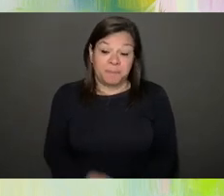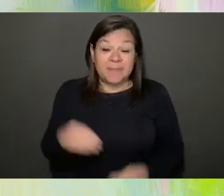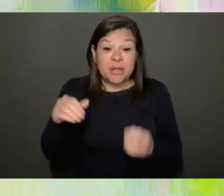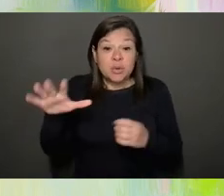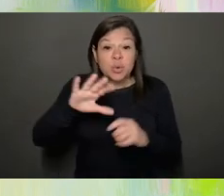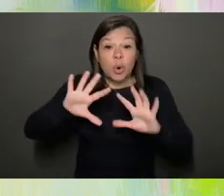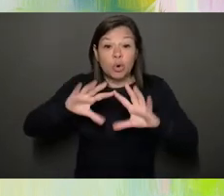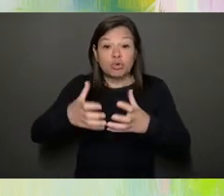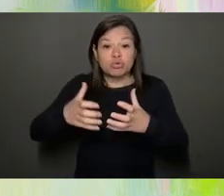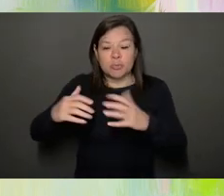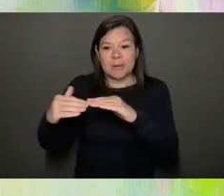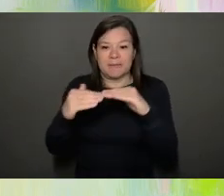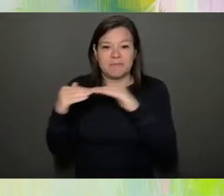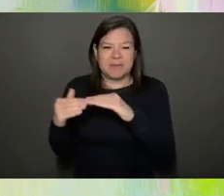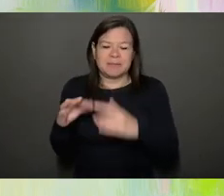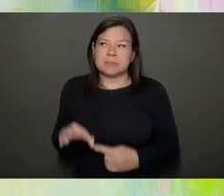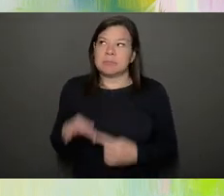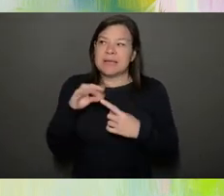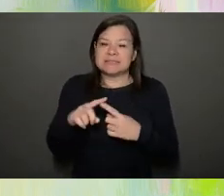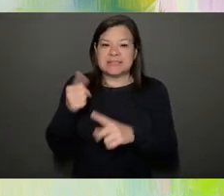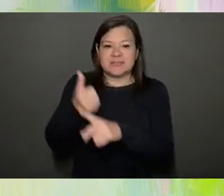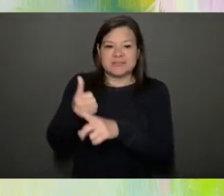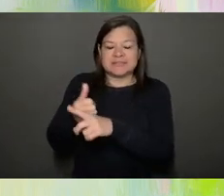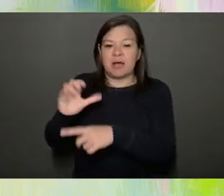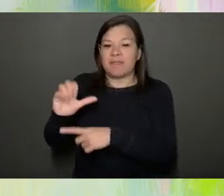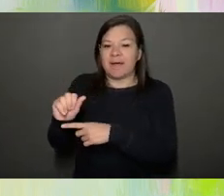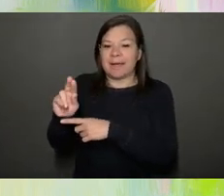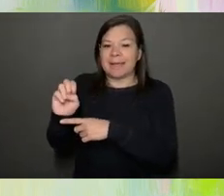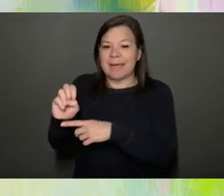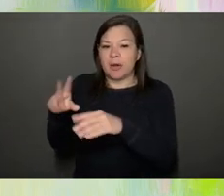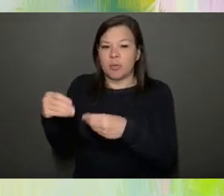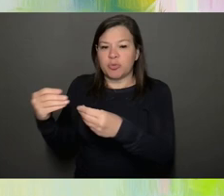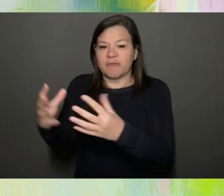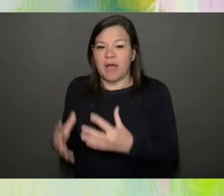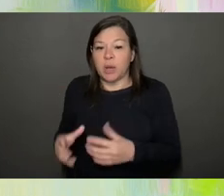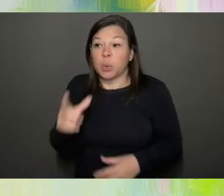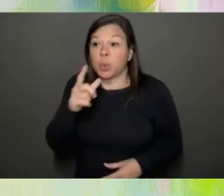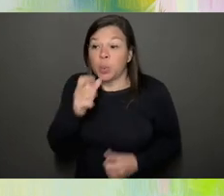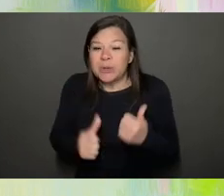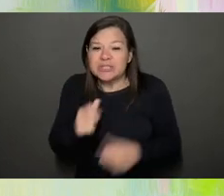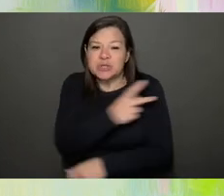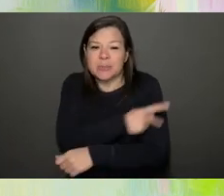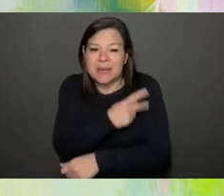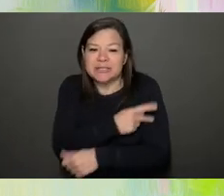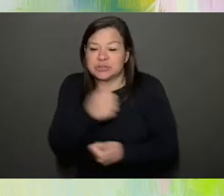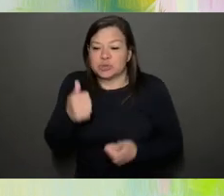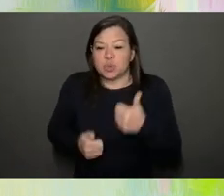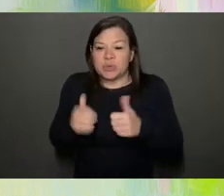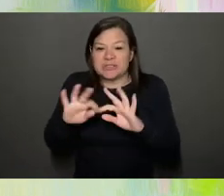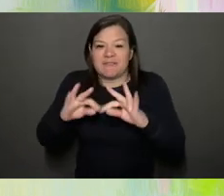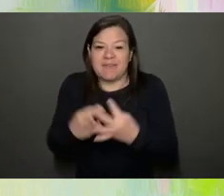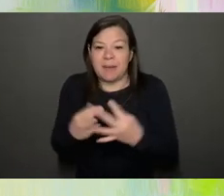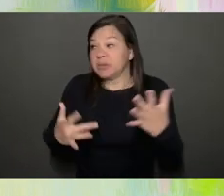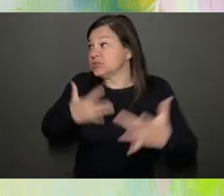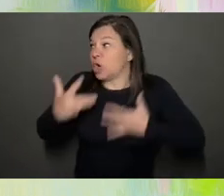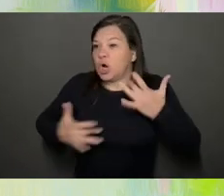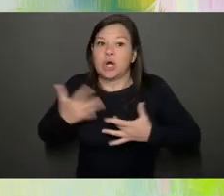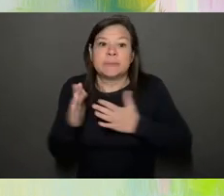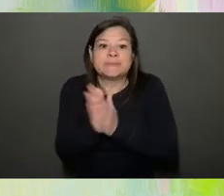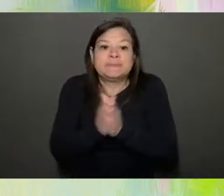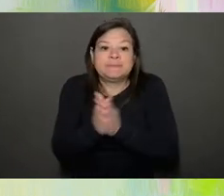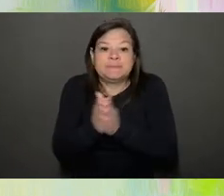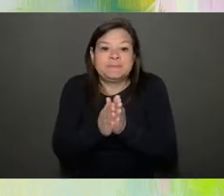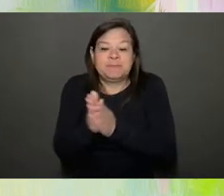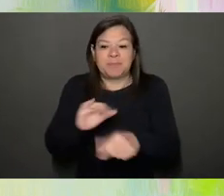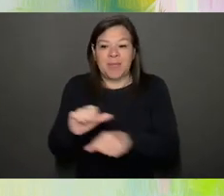I think especially if you're a care provider, who among your patients or your patients, families are really excited about this and how could you work together on it? So,